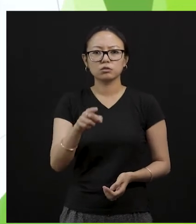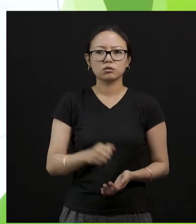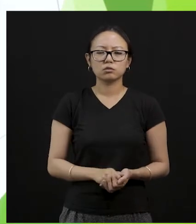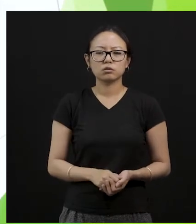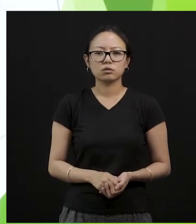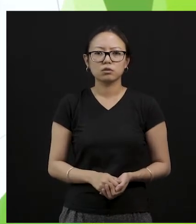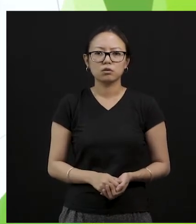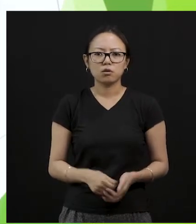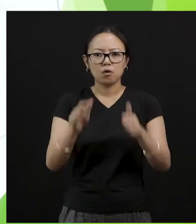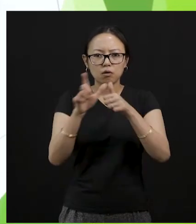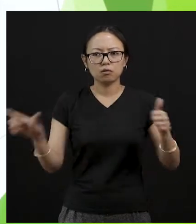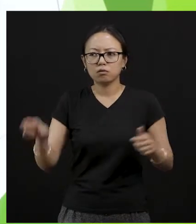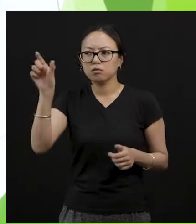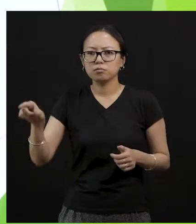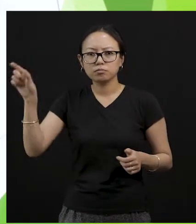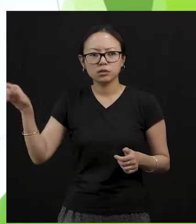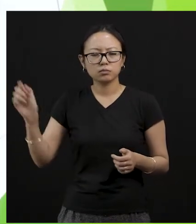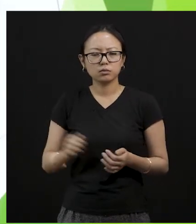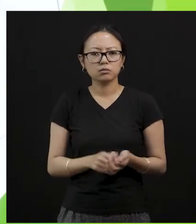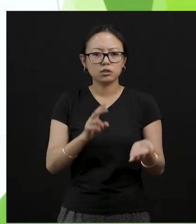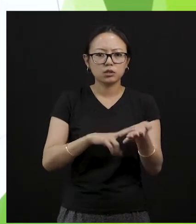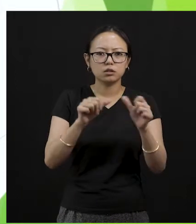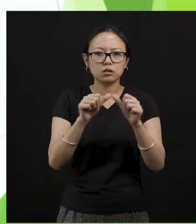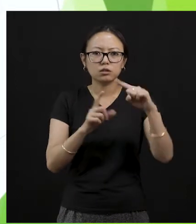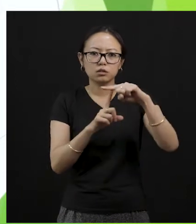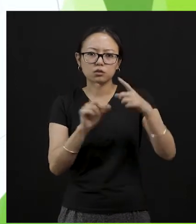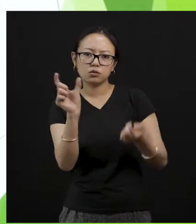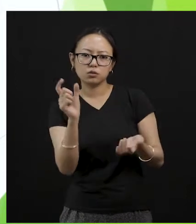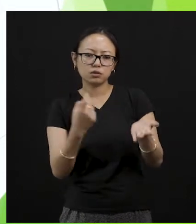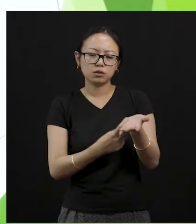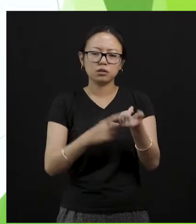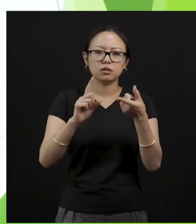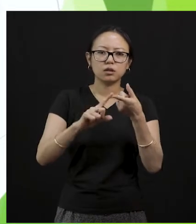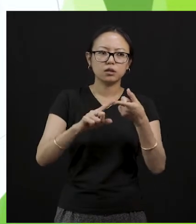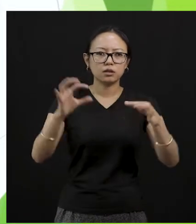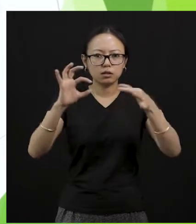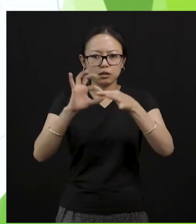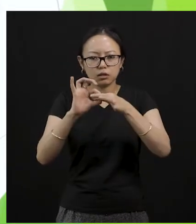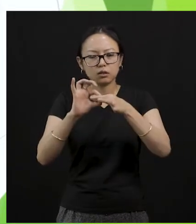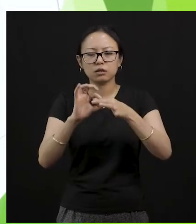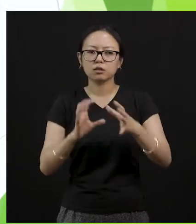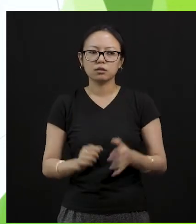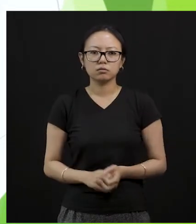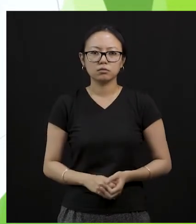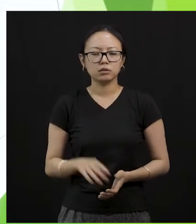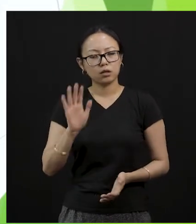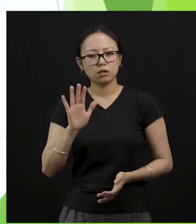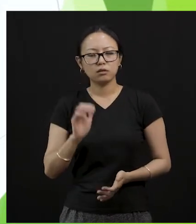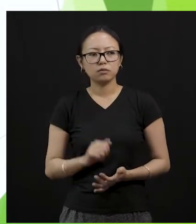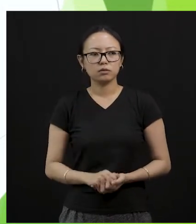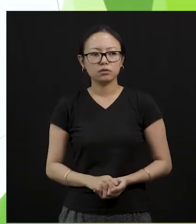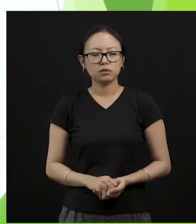okay? People are closely linked with the nature. We the humans we cannot live without nature. All right?